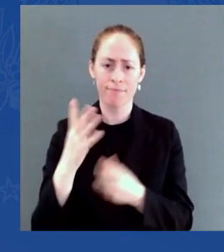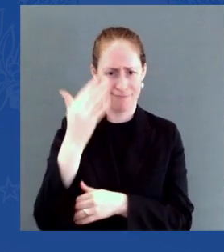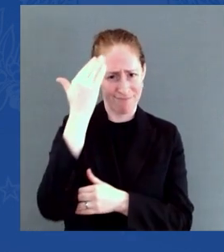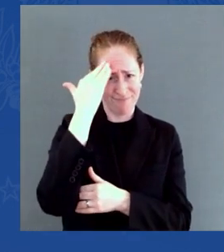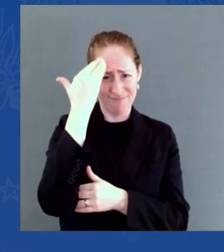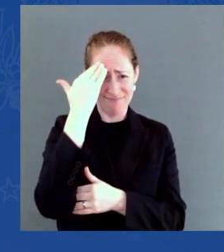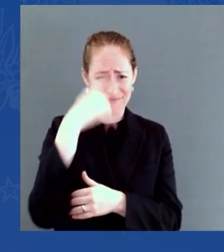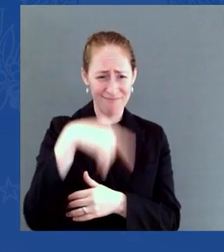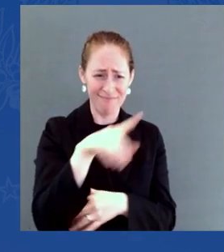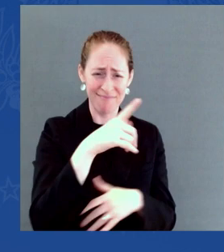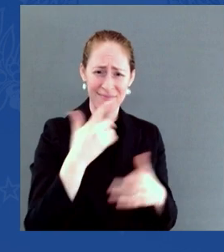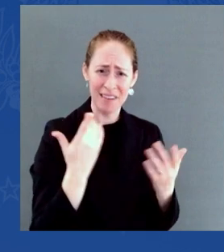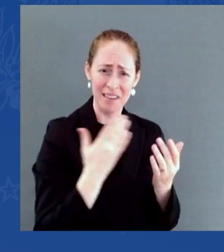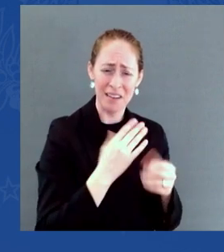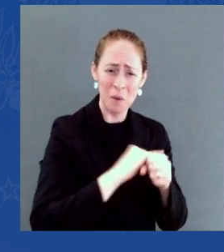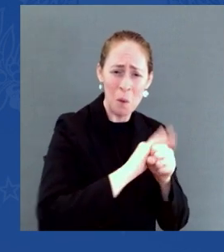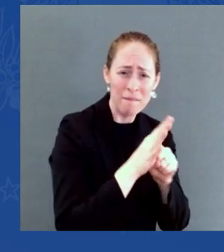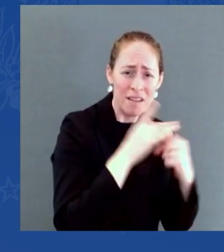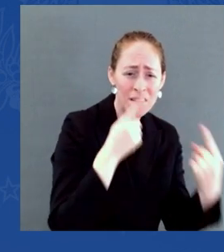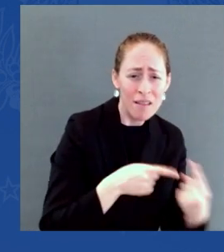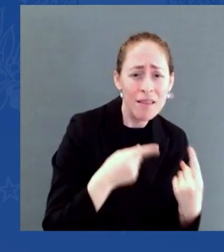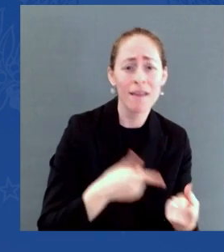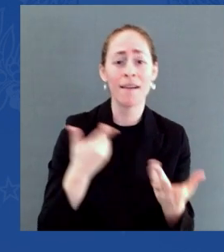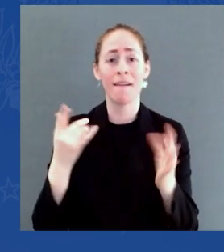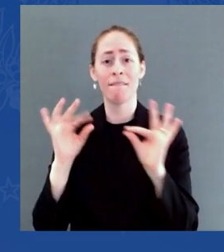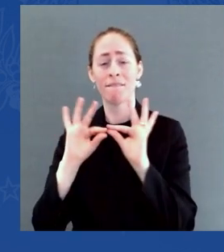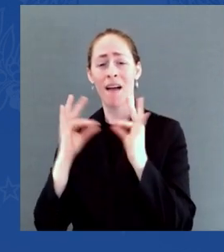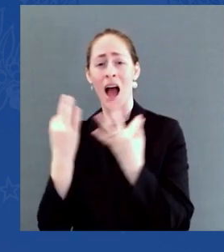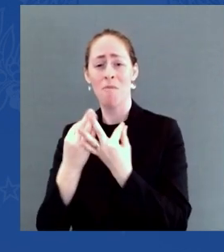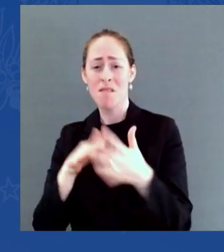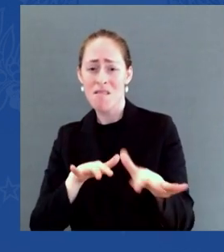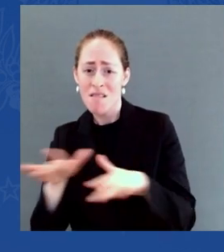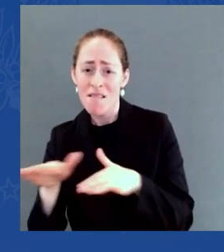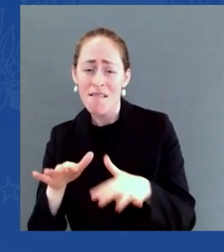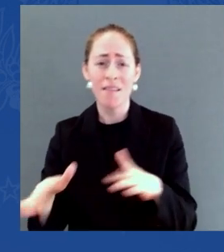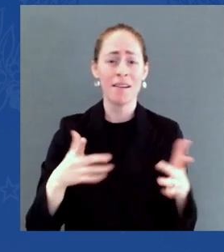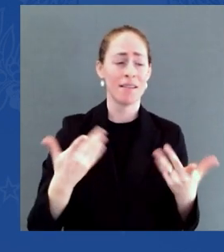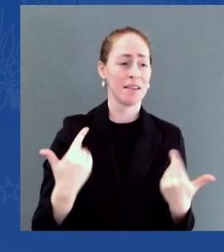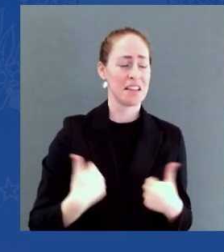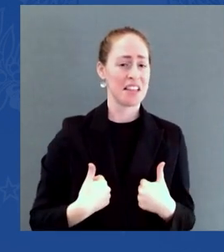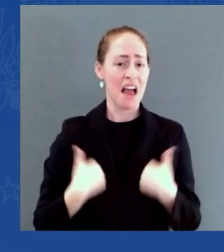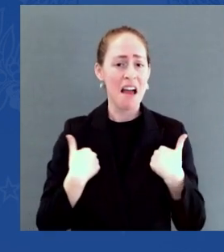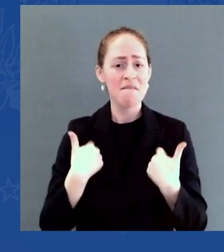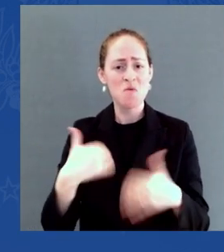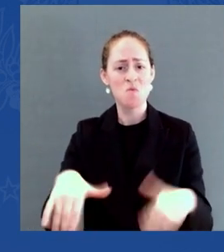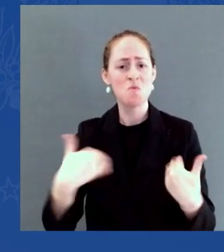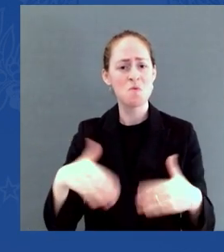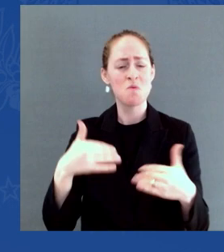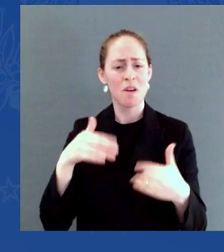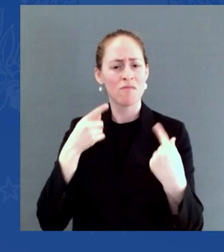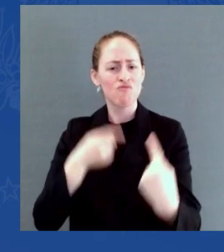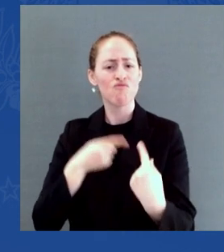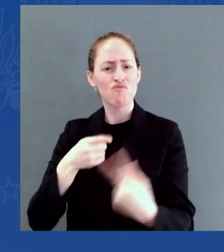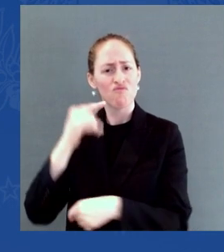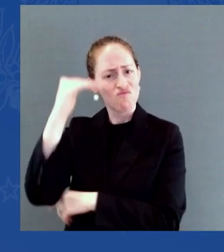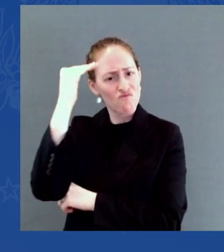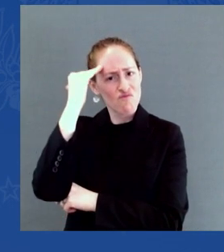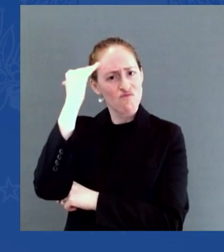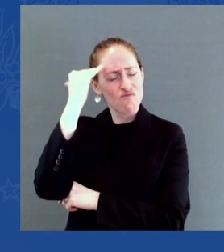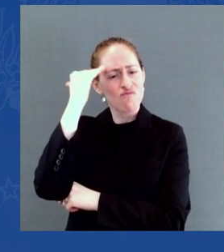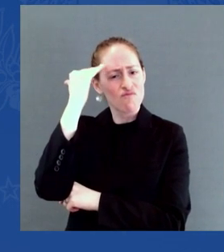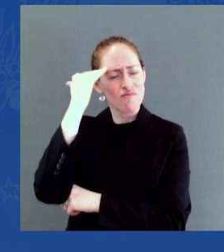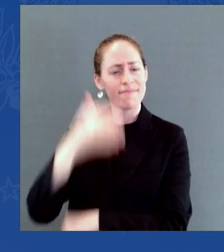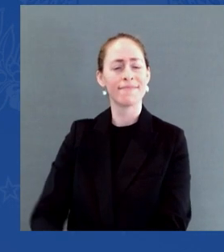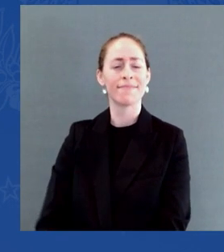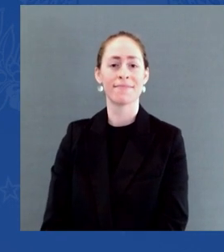determined-focused action. I started my presidency with the American Rescue Plan. Now that law is carrying our nation